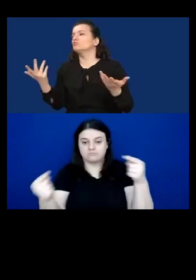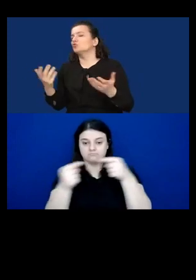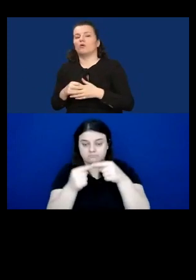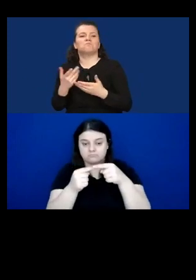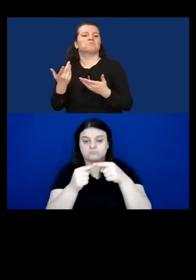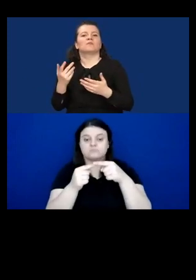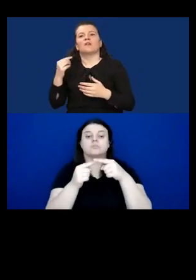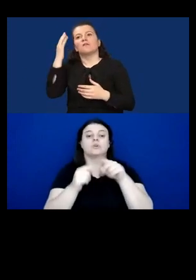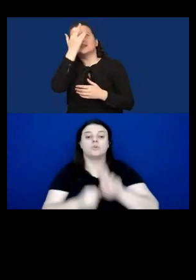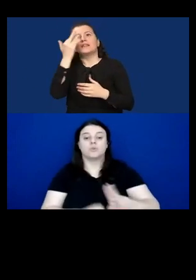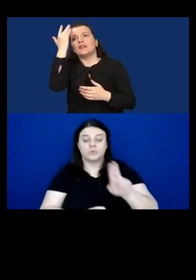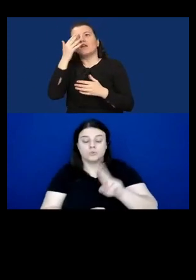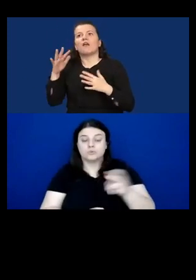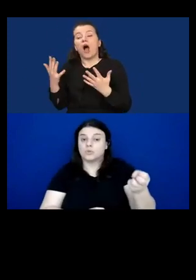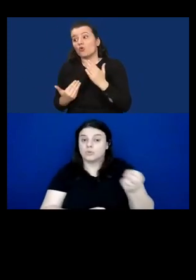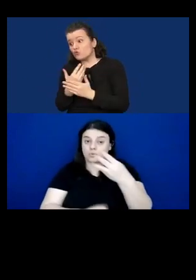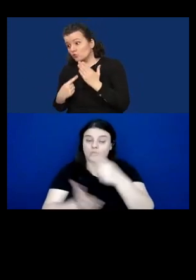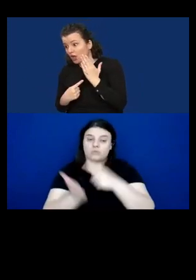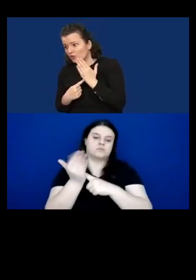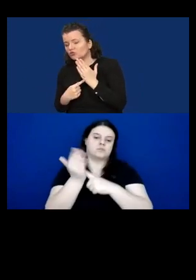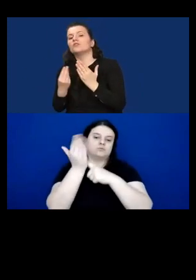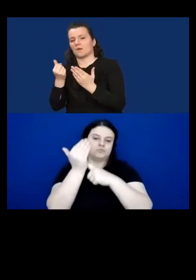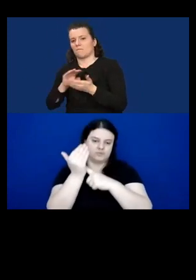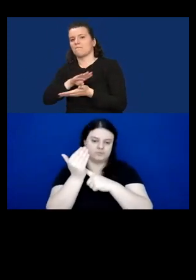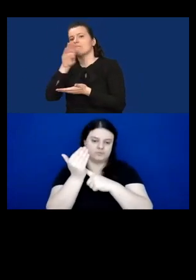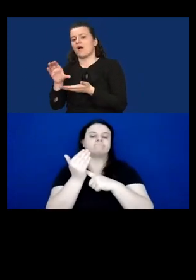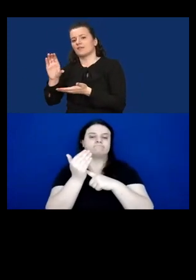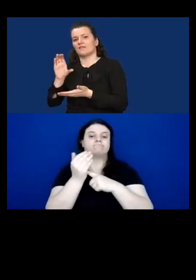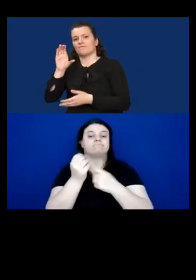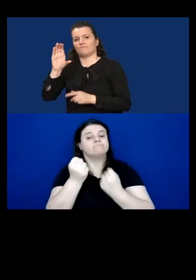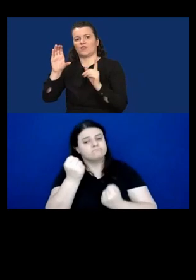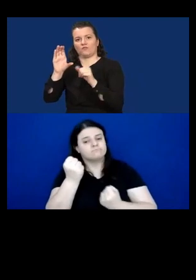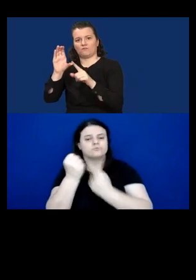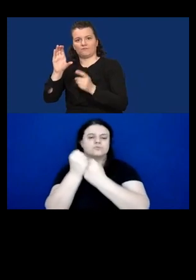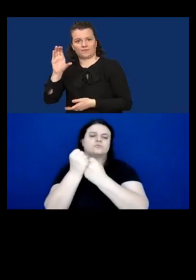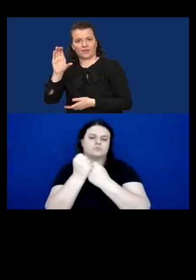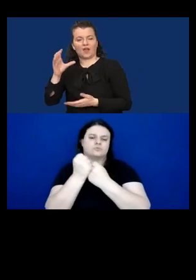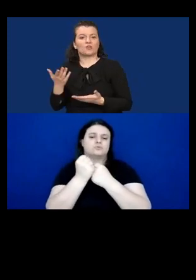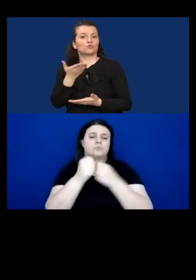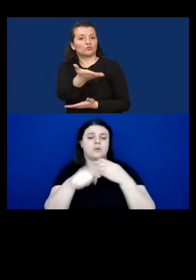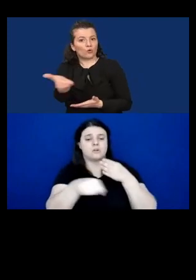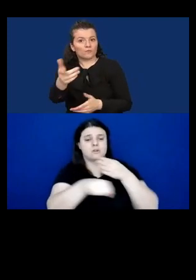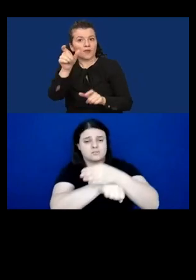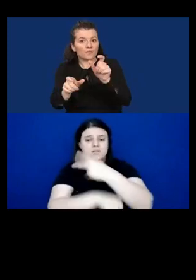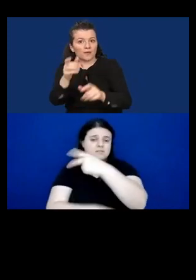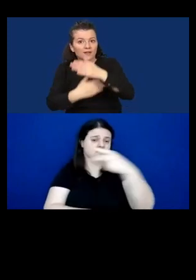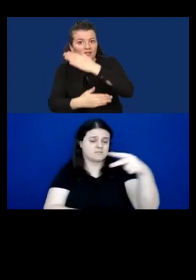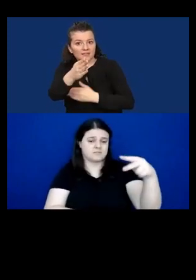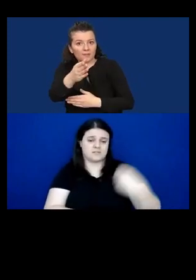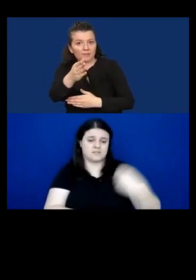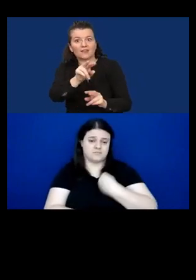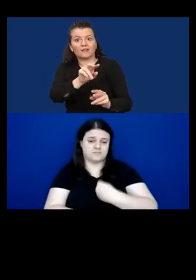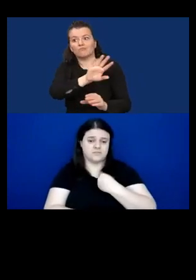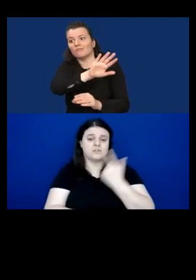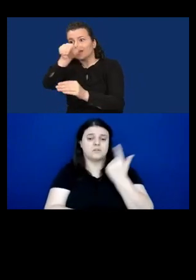use of new technologies that support access of persons with disabilities to multiple